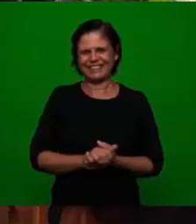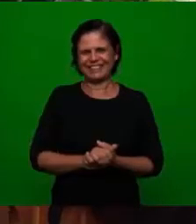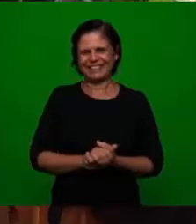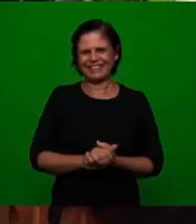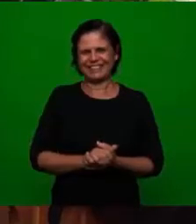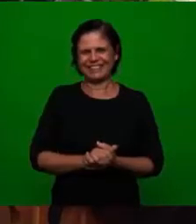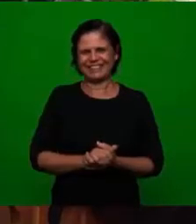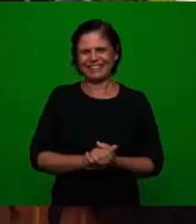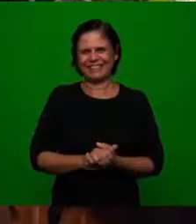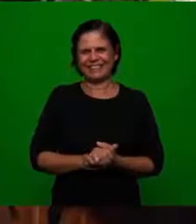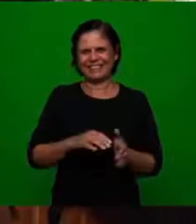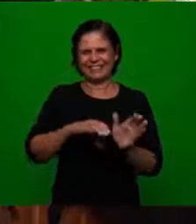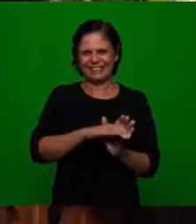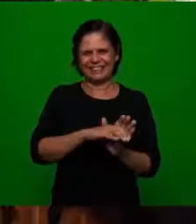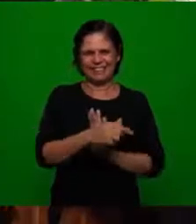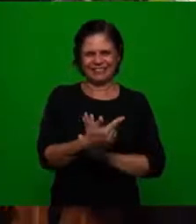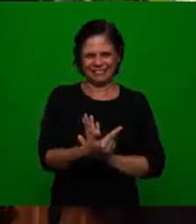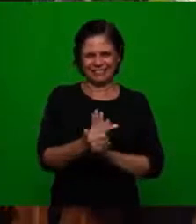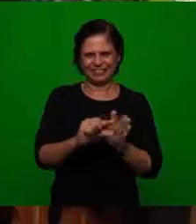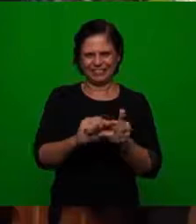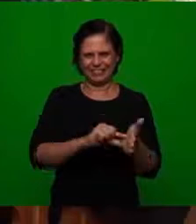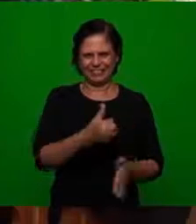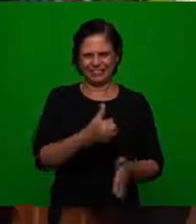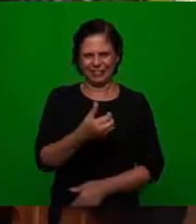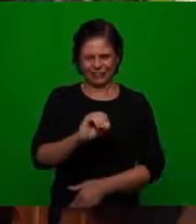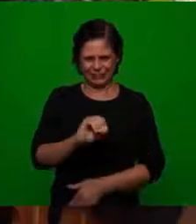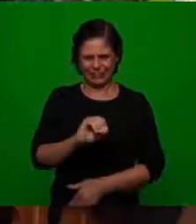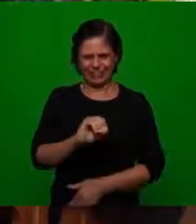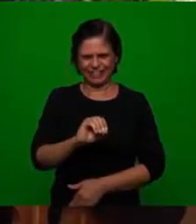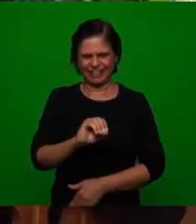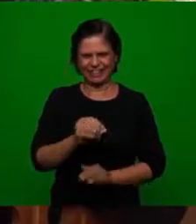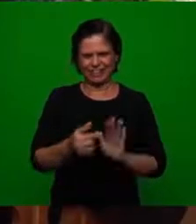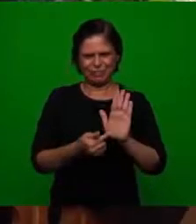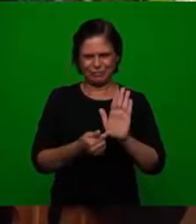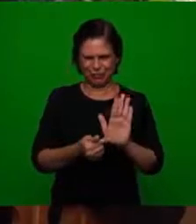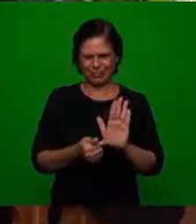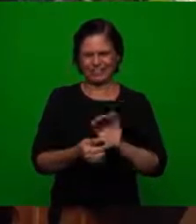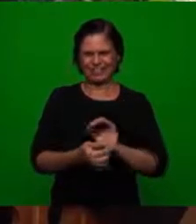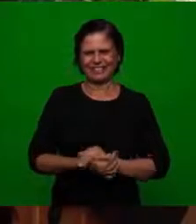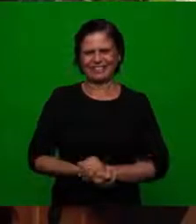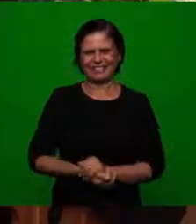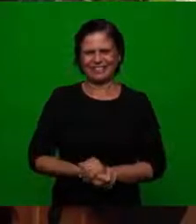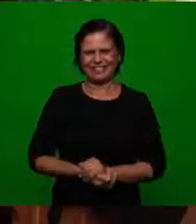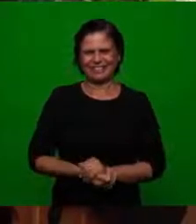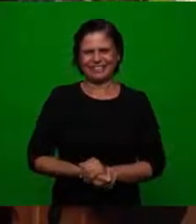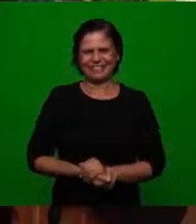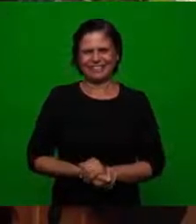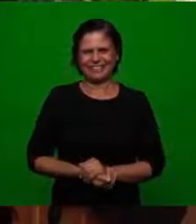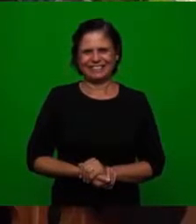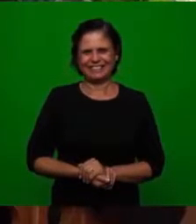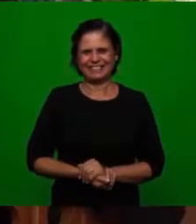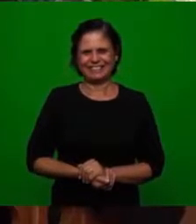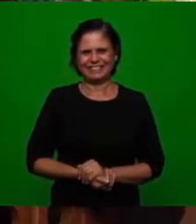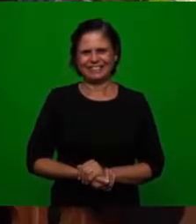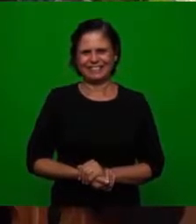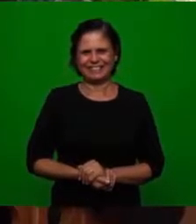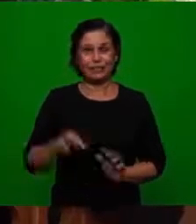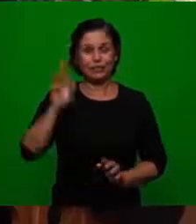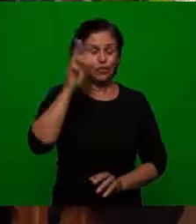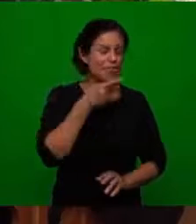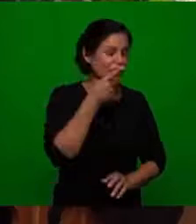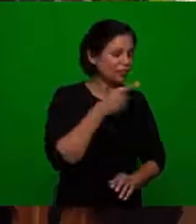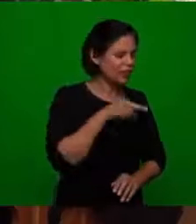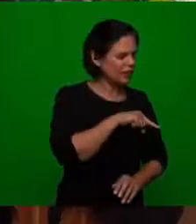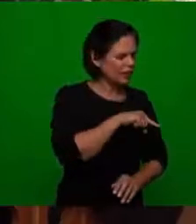this text and chapter 2 verse 10 when it's written the following do not fear